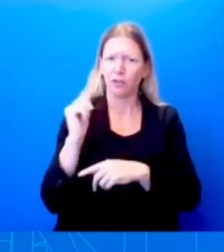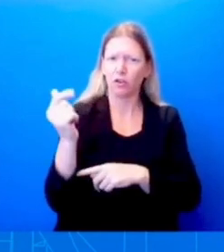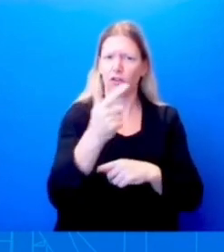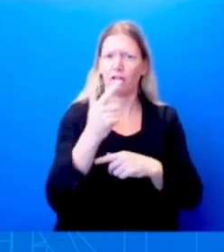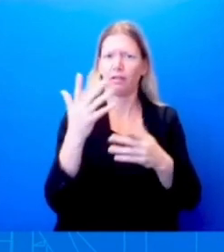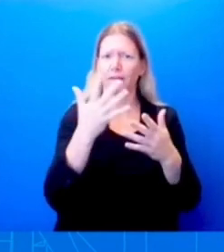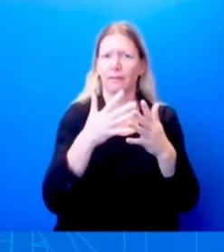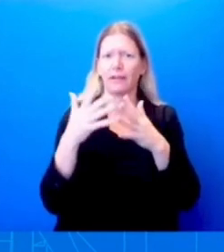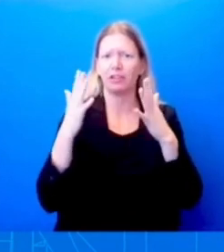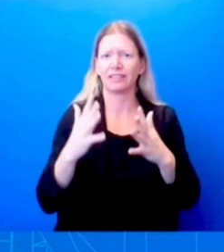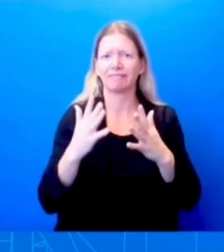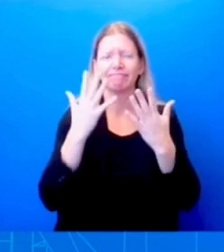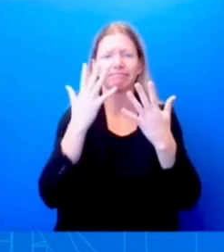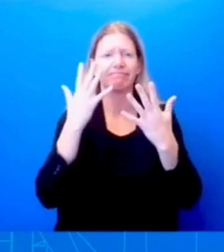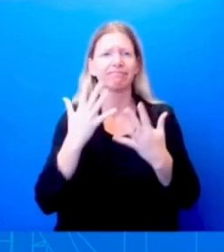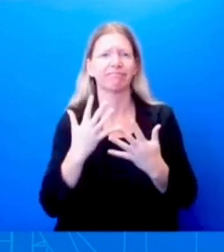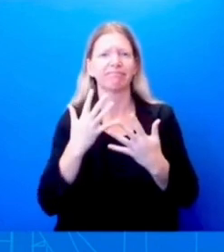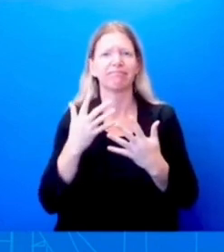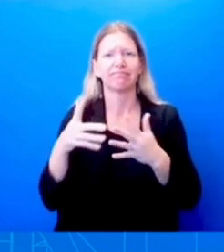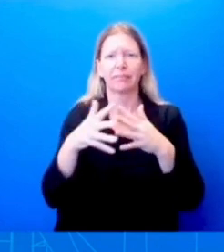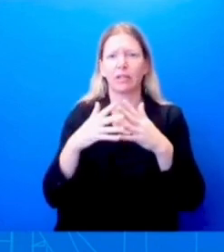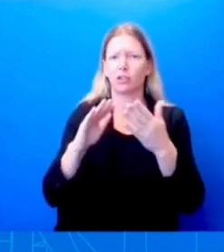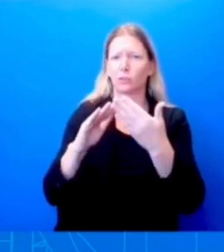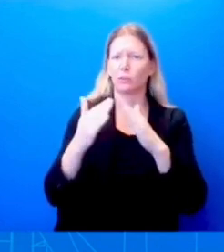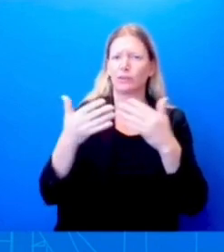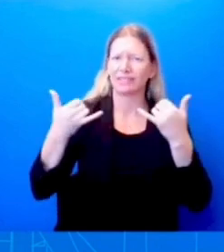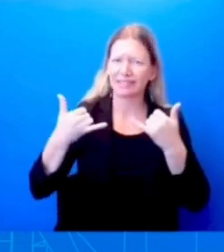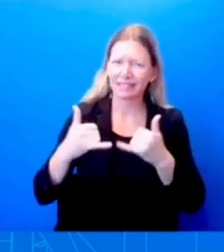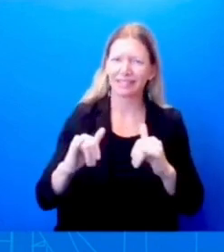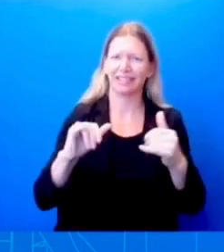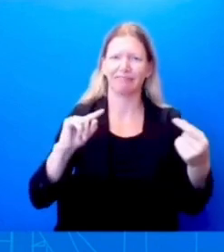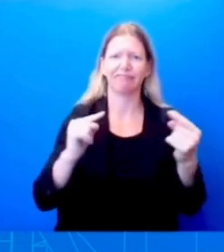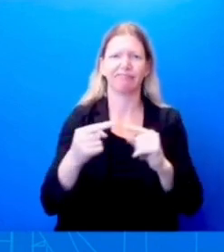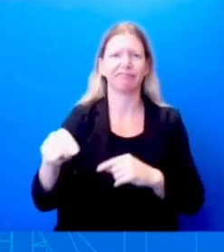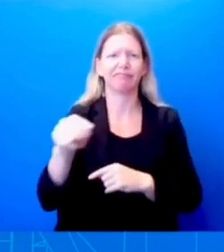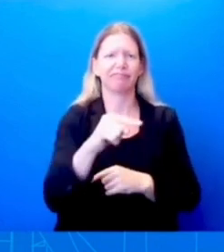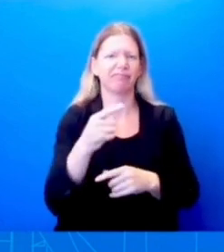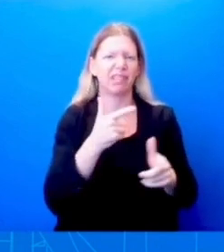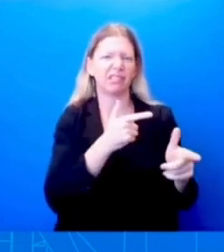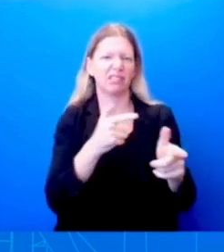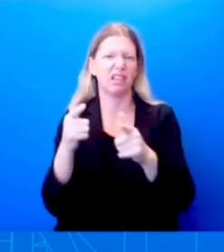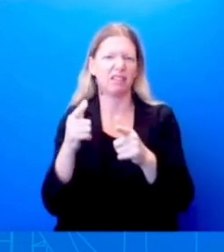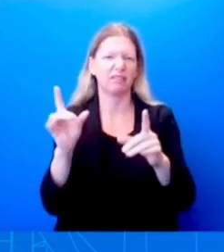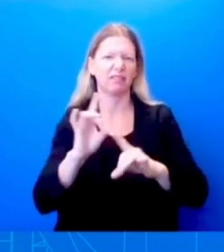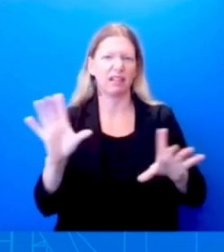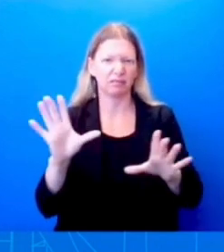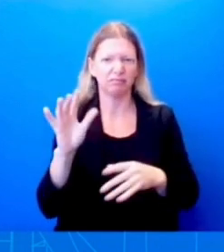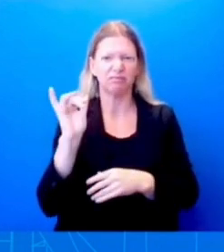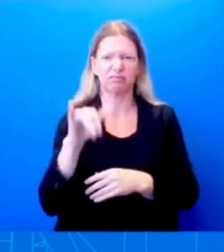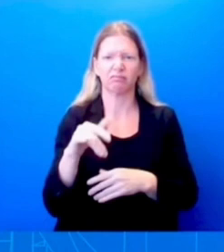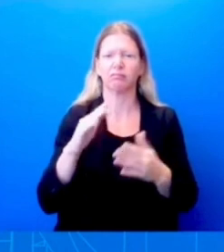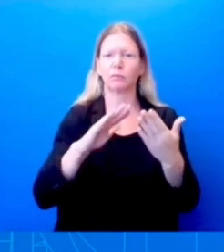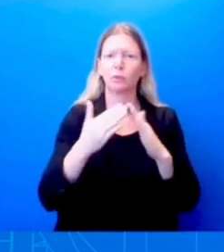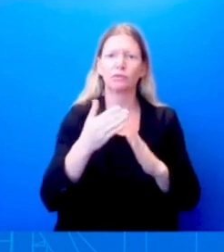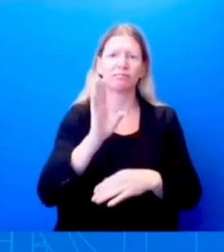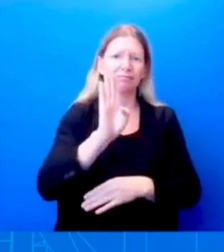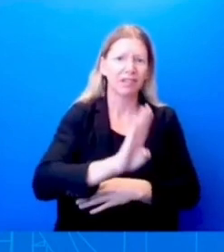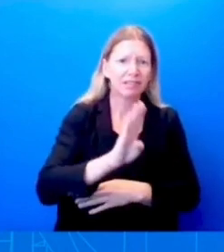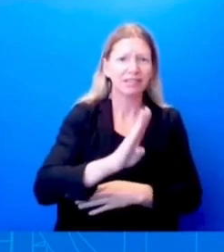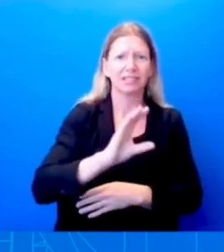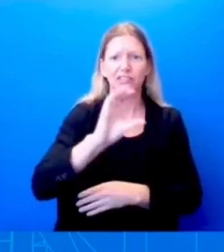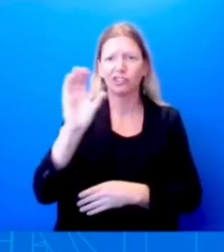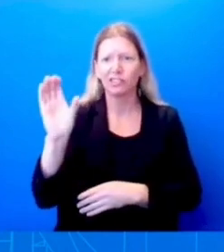act of gun violence, including communities in Boston, Chicago and Joppa. At least one shooting this weekend was